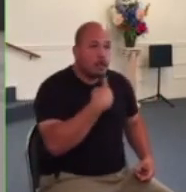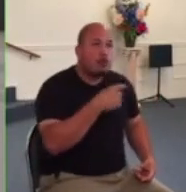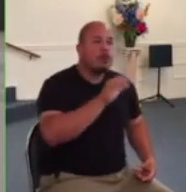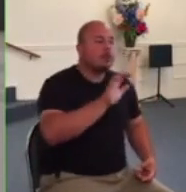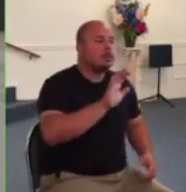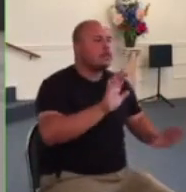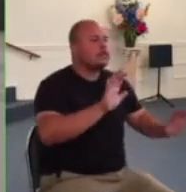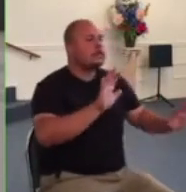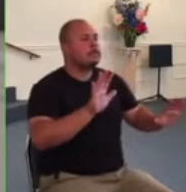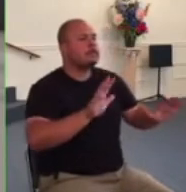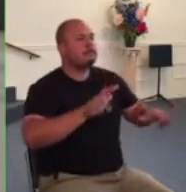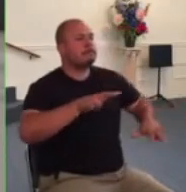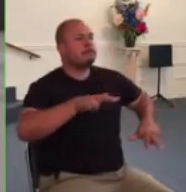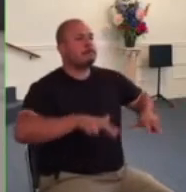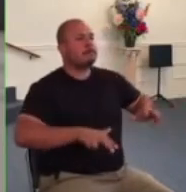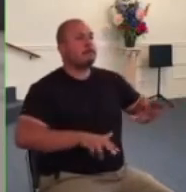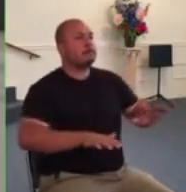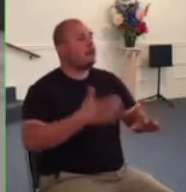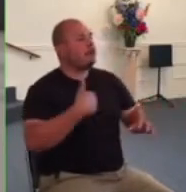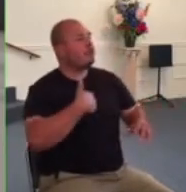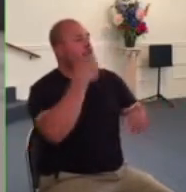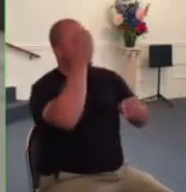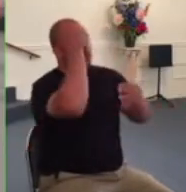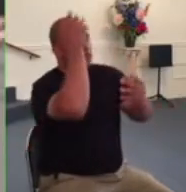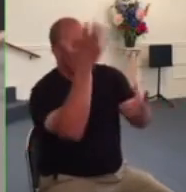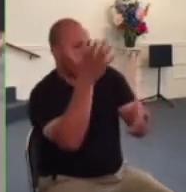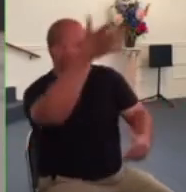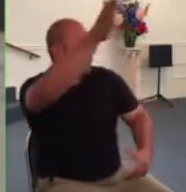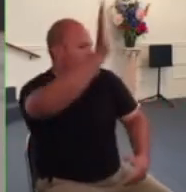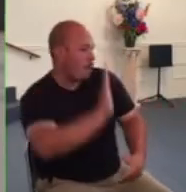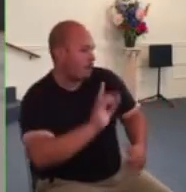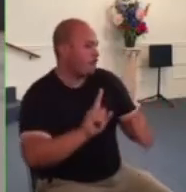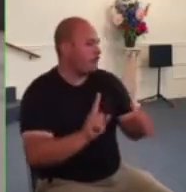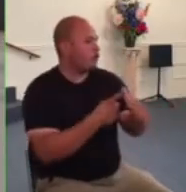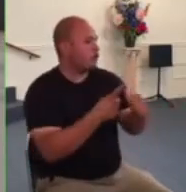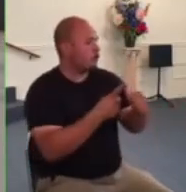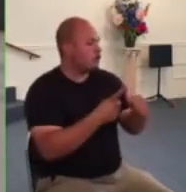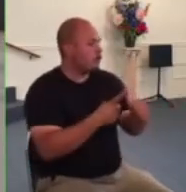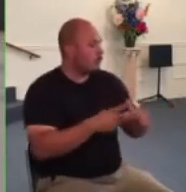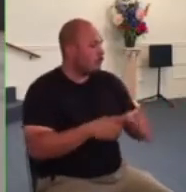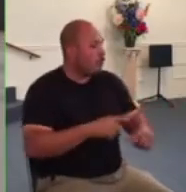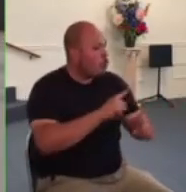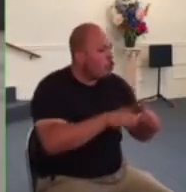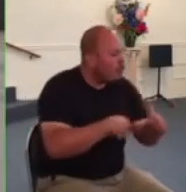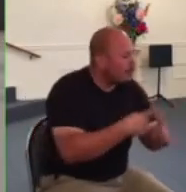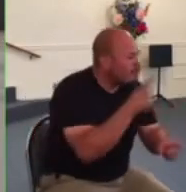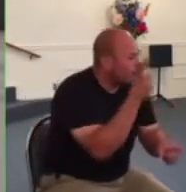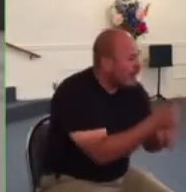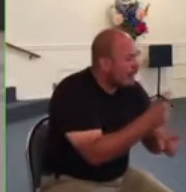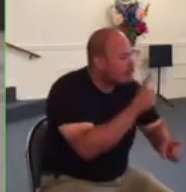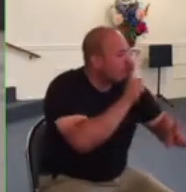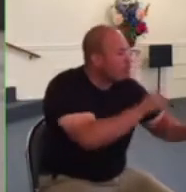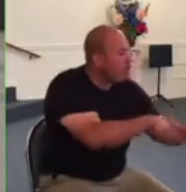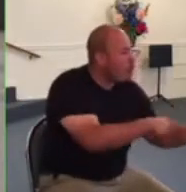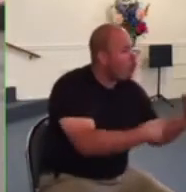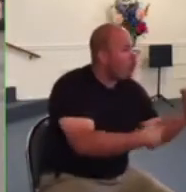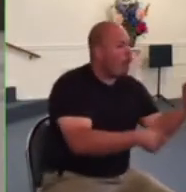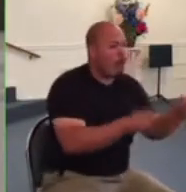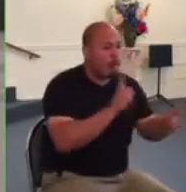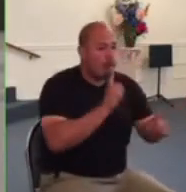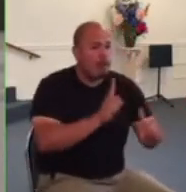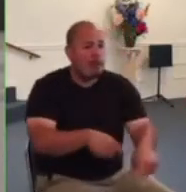so when is it right to respond one way and when is it right to respond the other